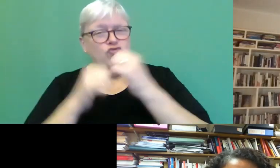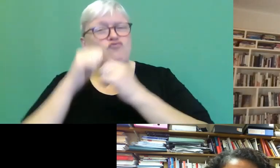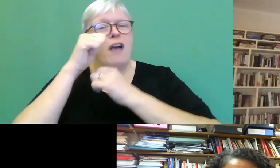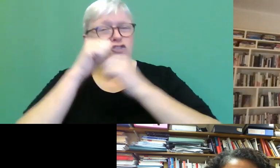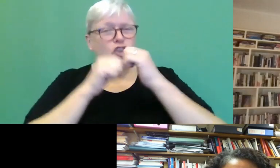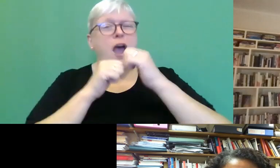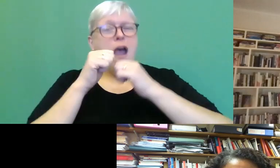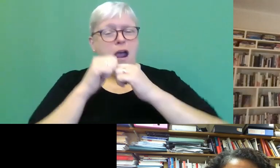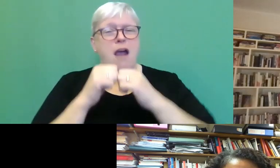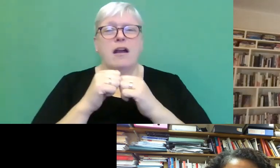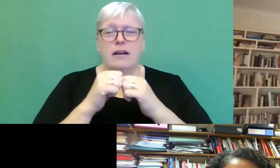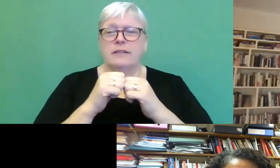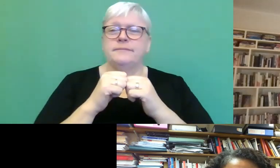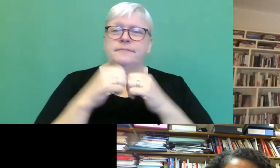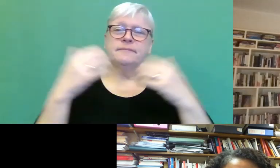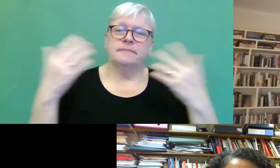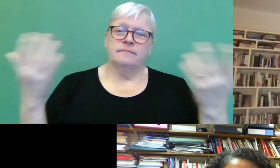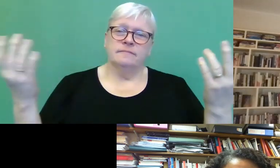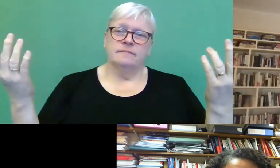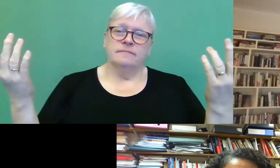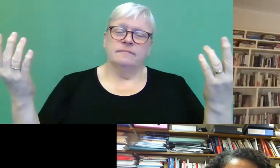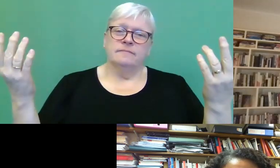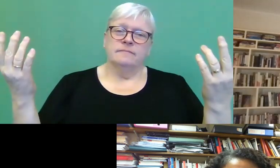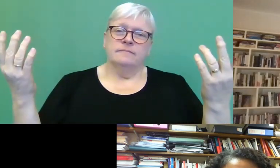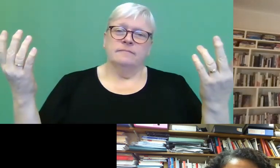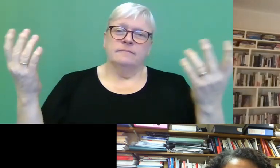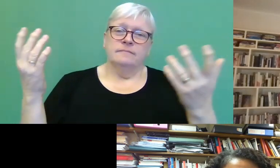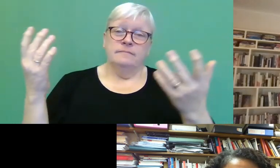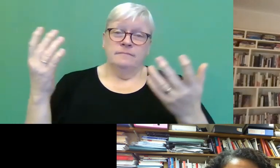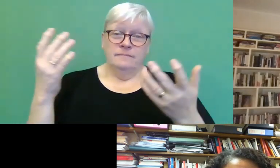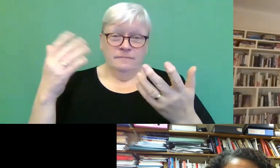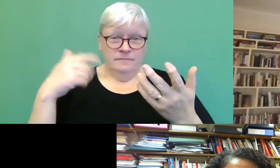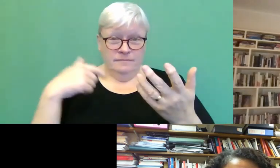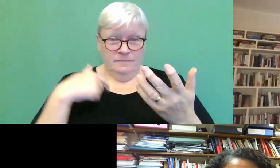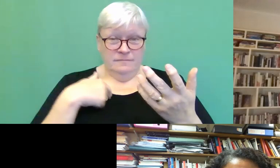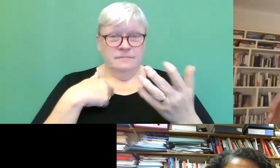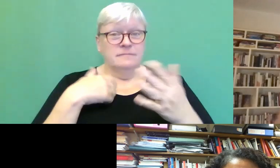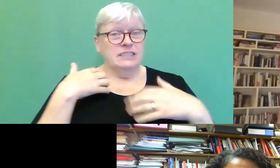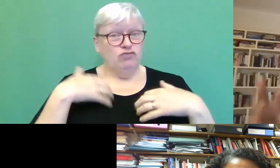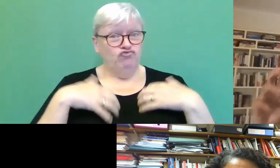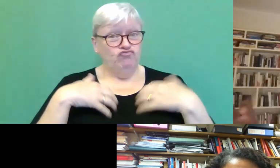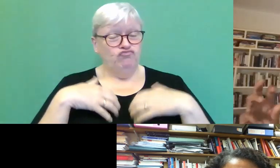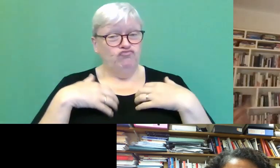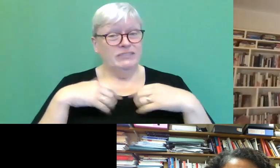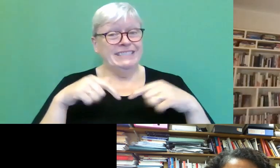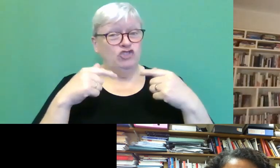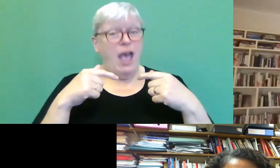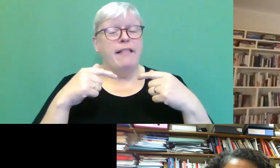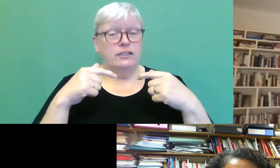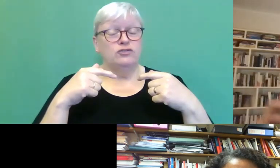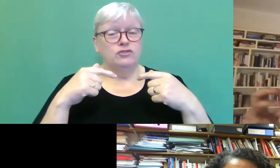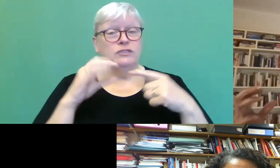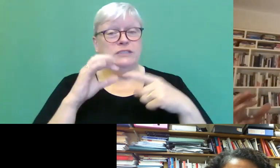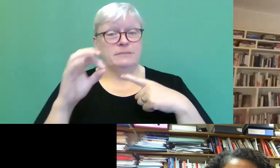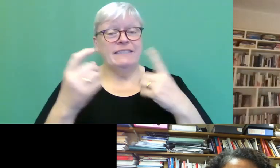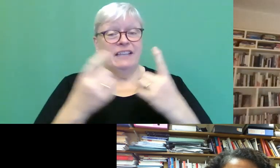So, um, you know, that, but that, that's an interesting challenge to have. So, you know, certain things which